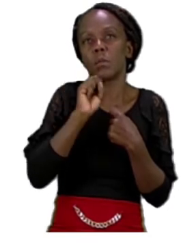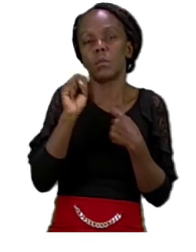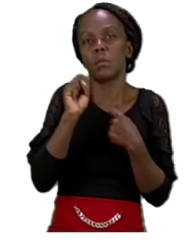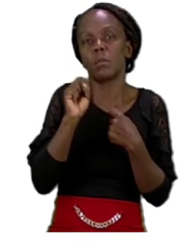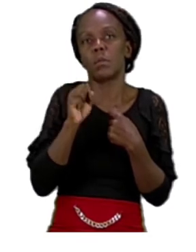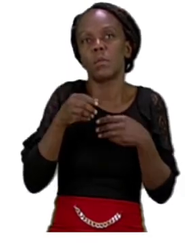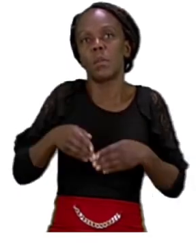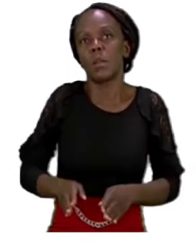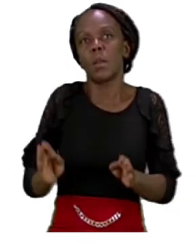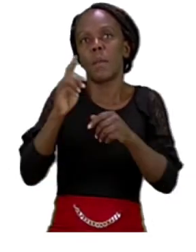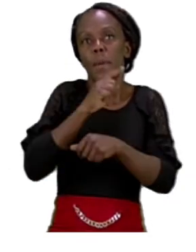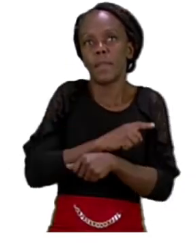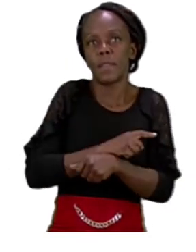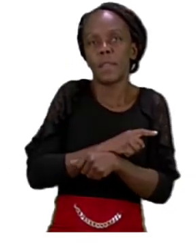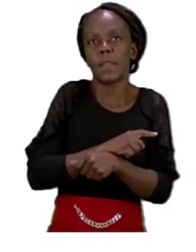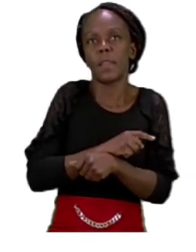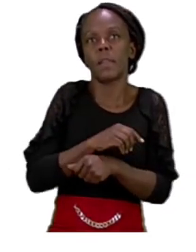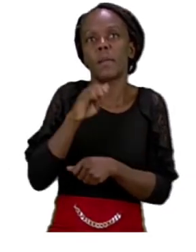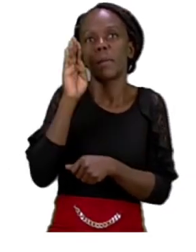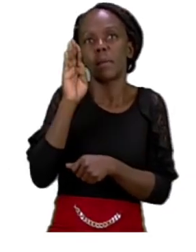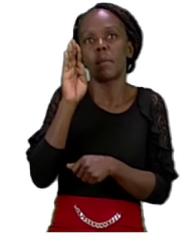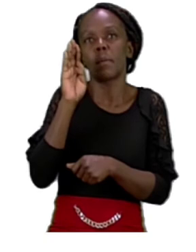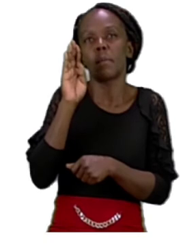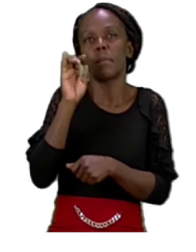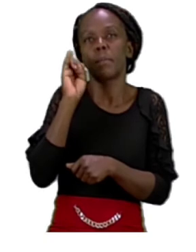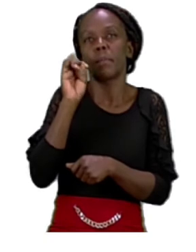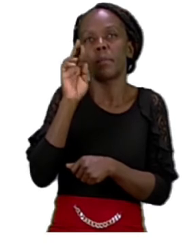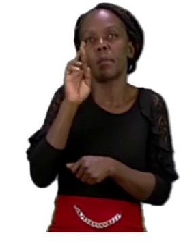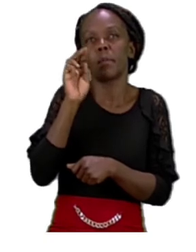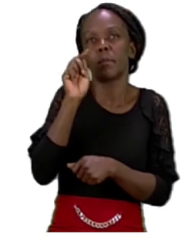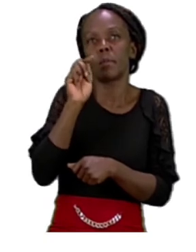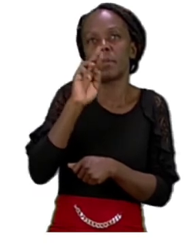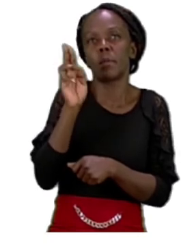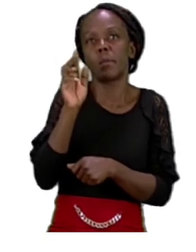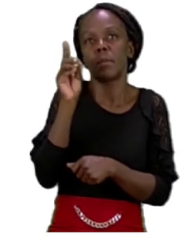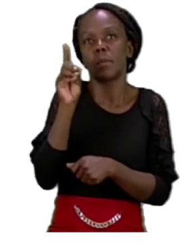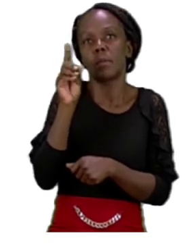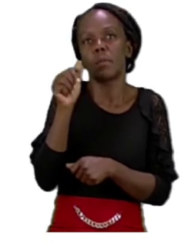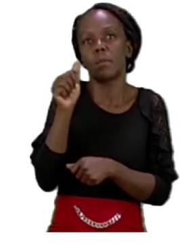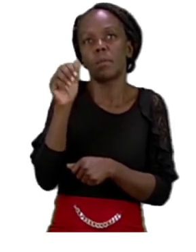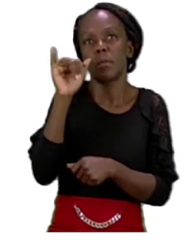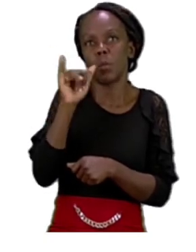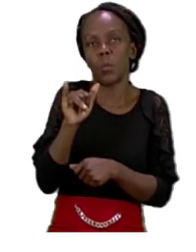let's repeat them again food